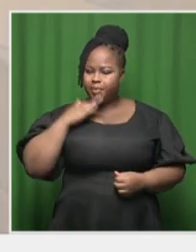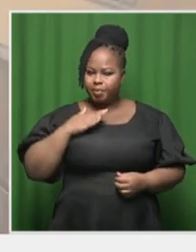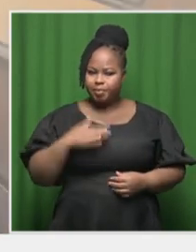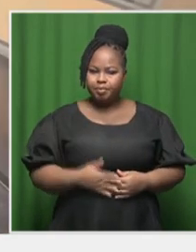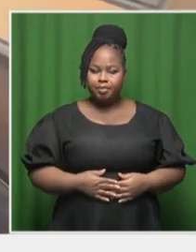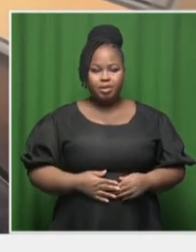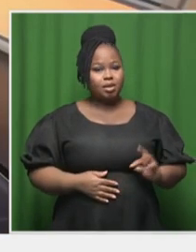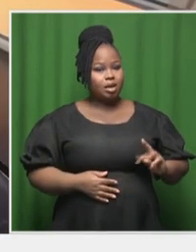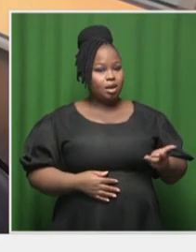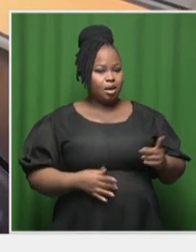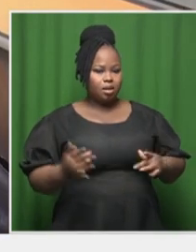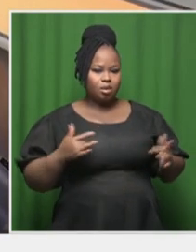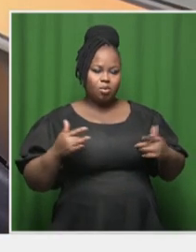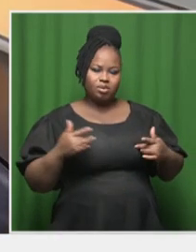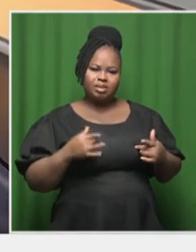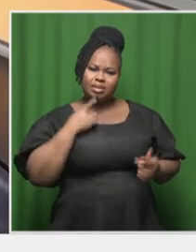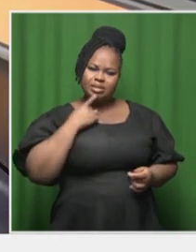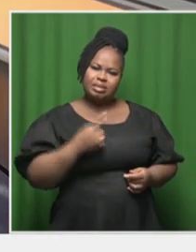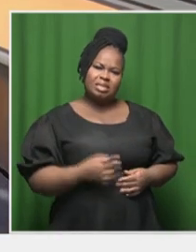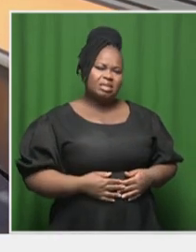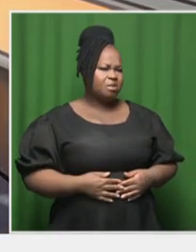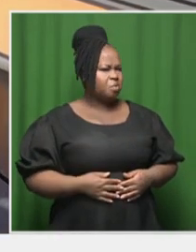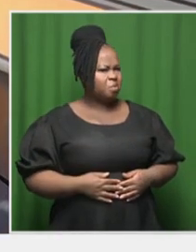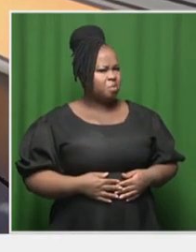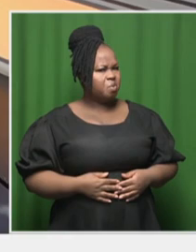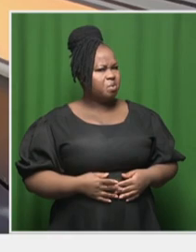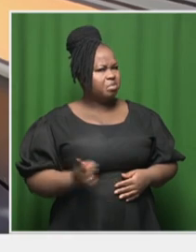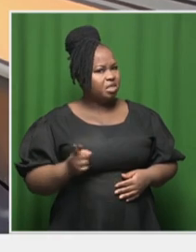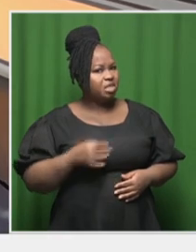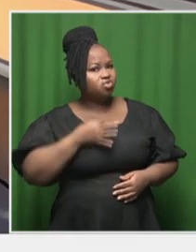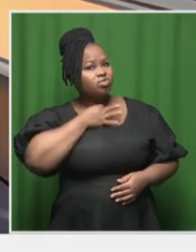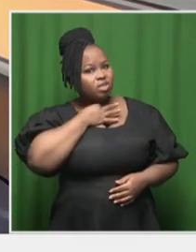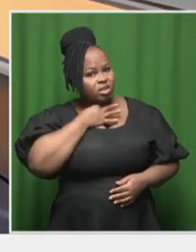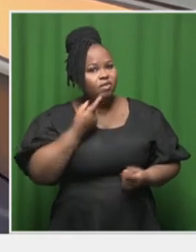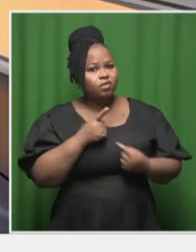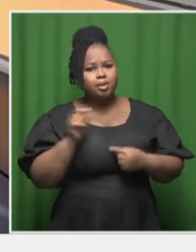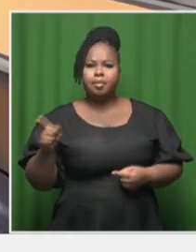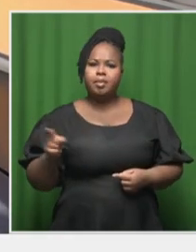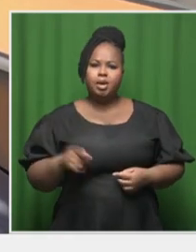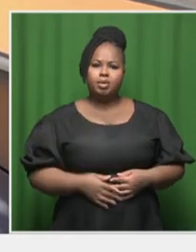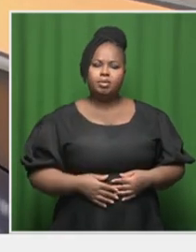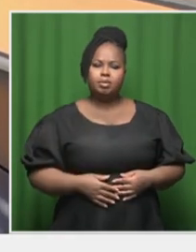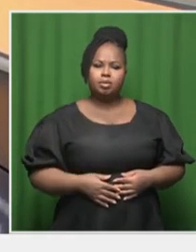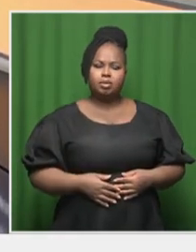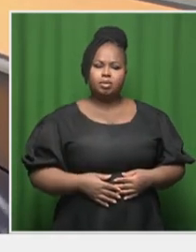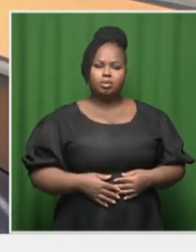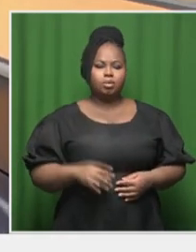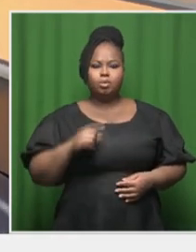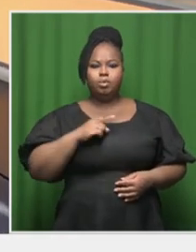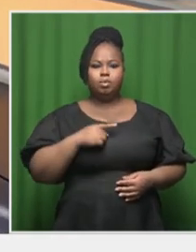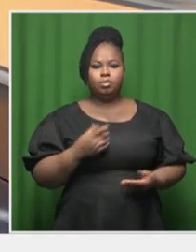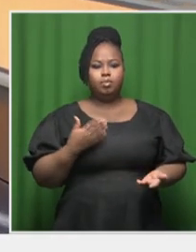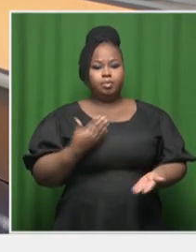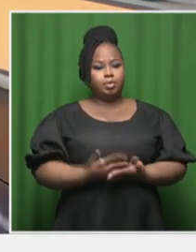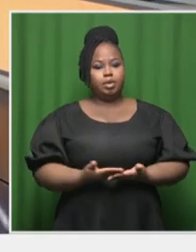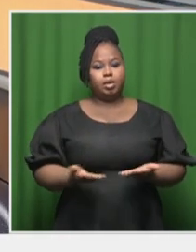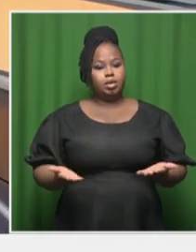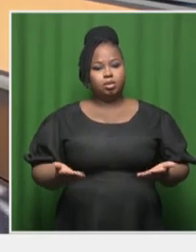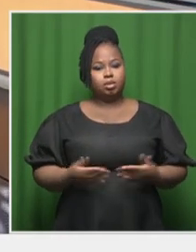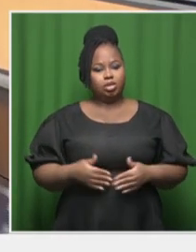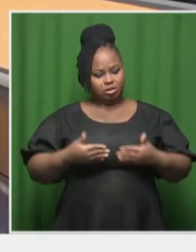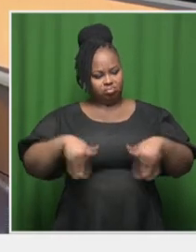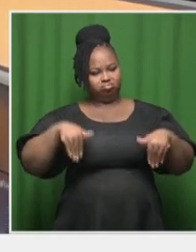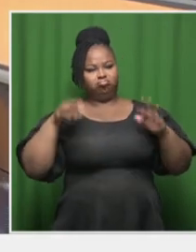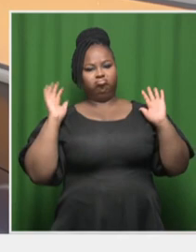the great worries that they're saying is that this is far too risky for them and that they might actually just stay away